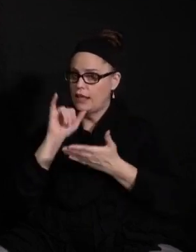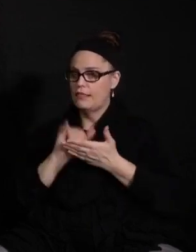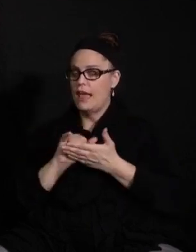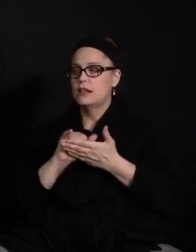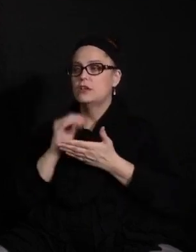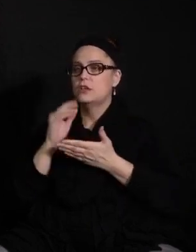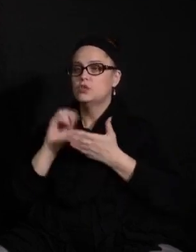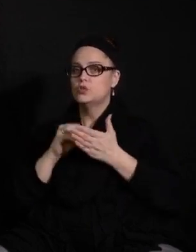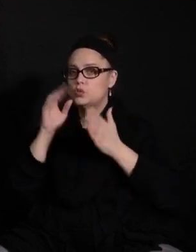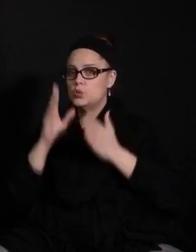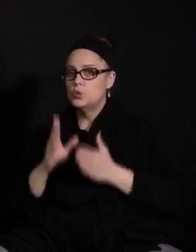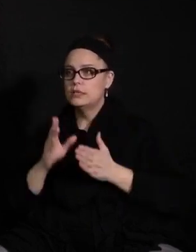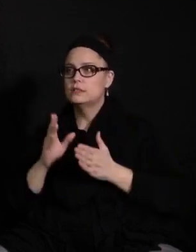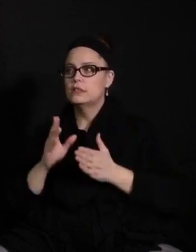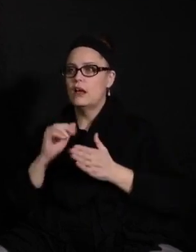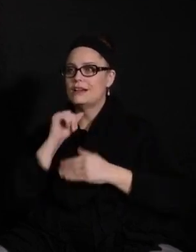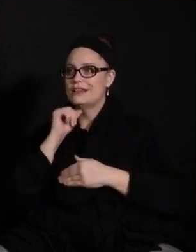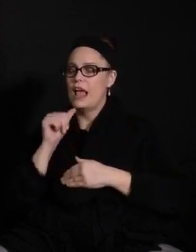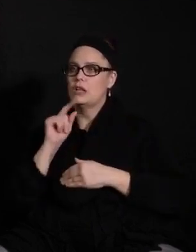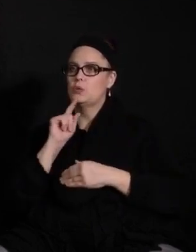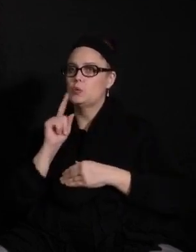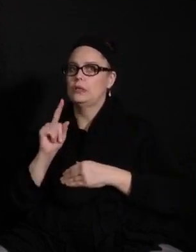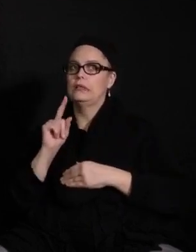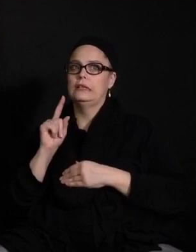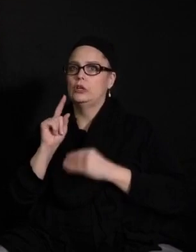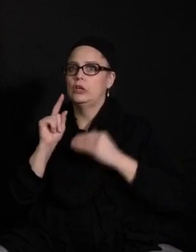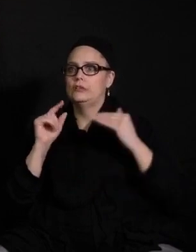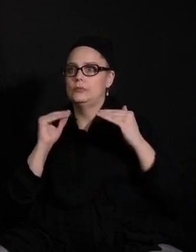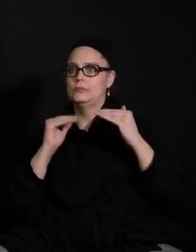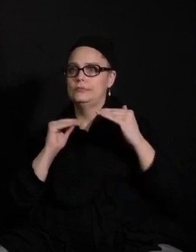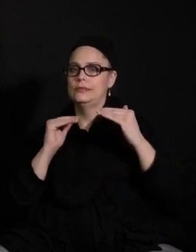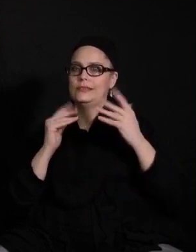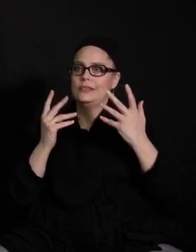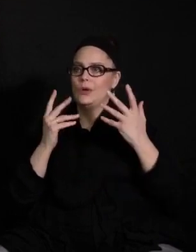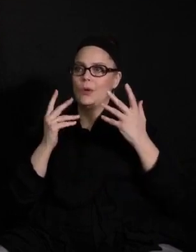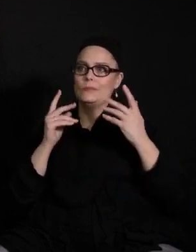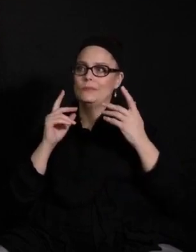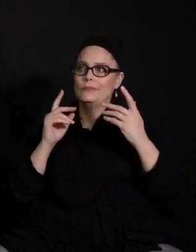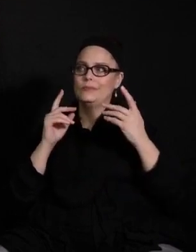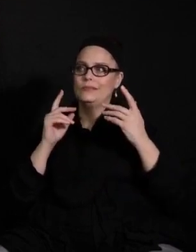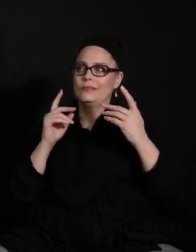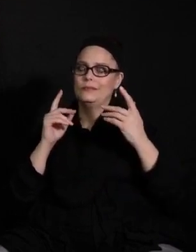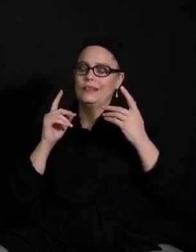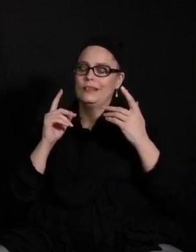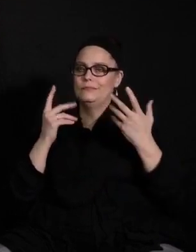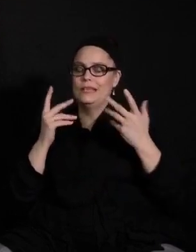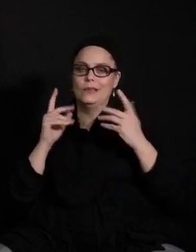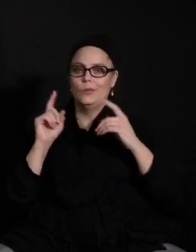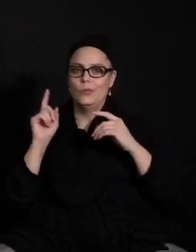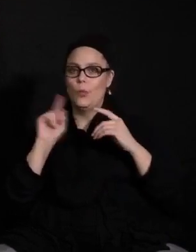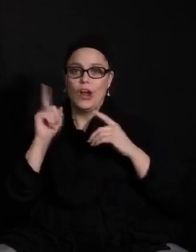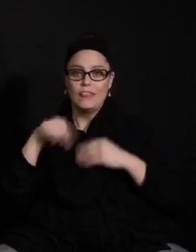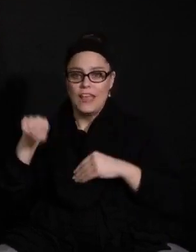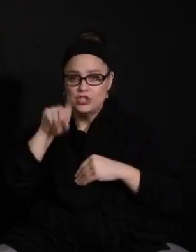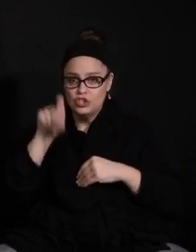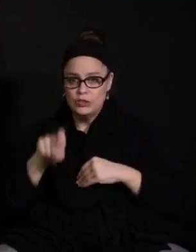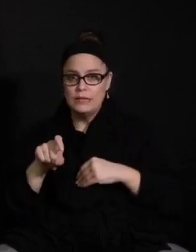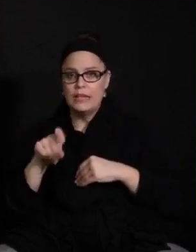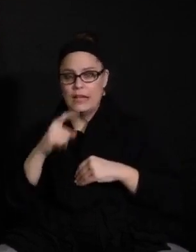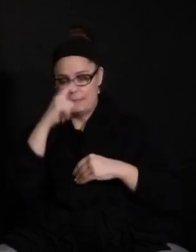necessarily be where we would expect them to be. And because of that, there have been some flexibility